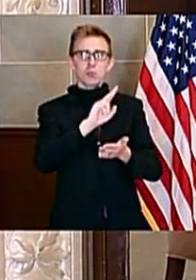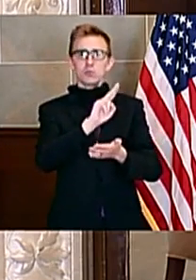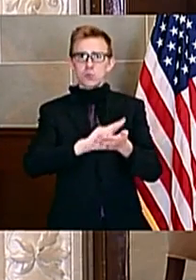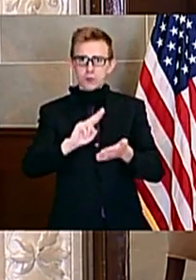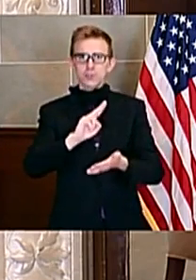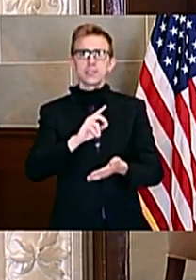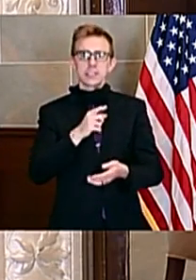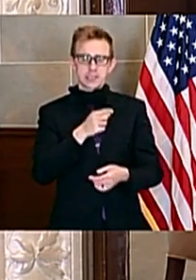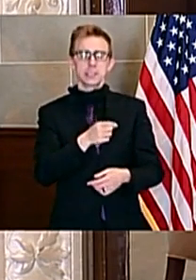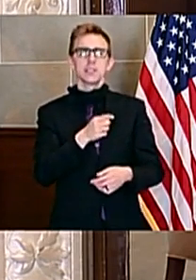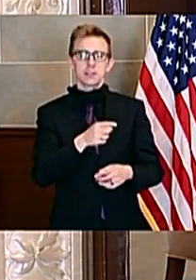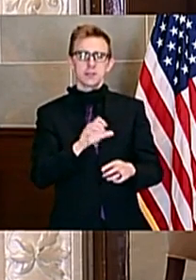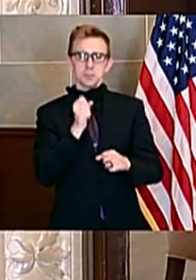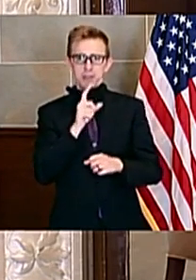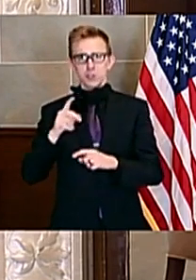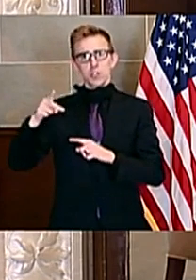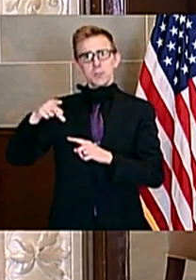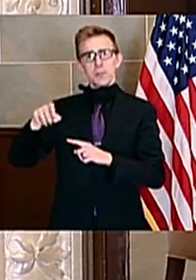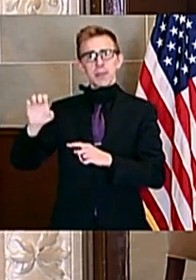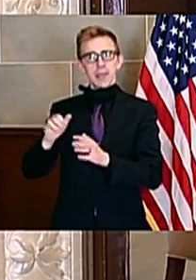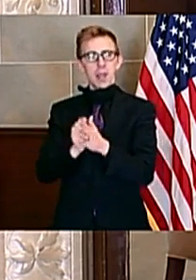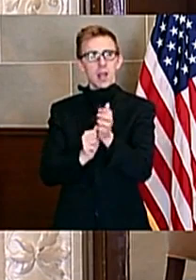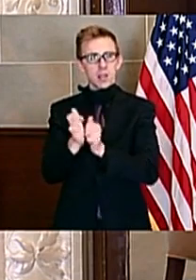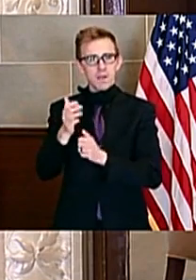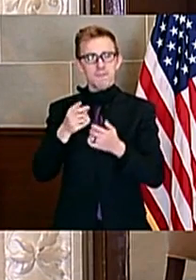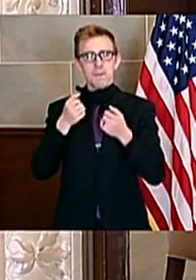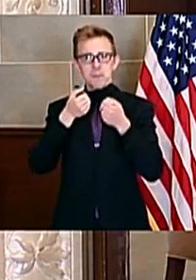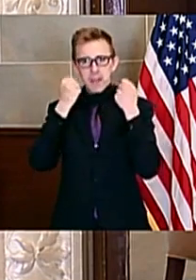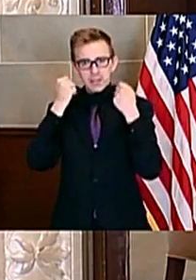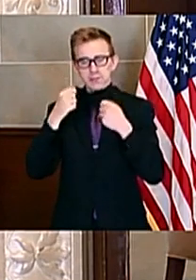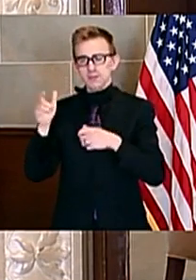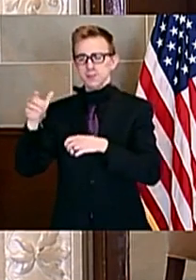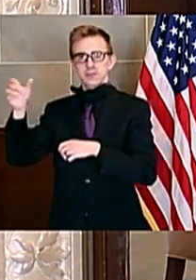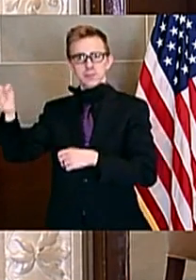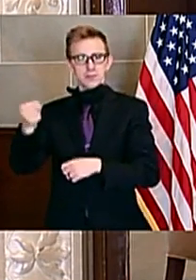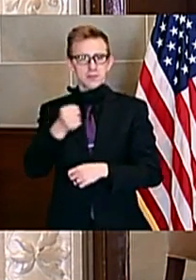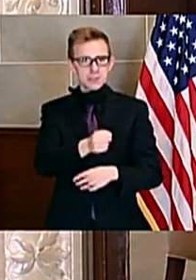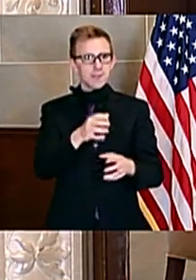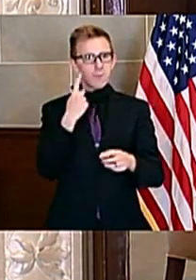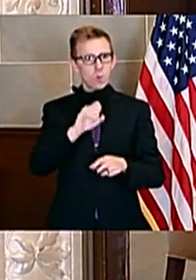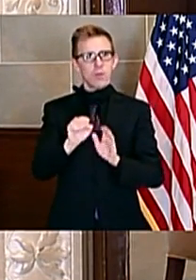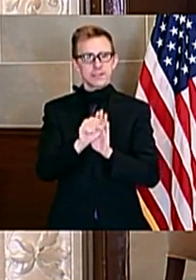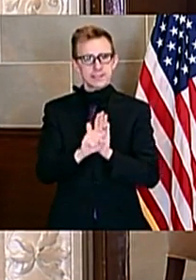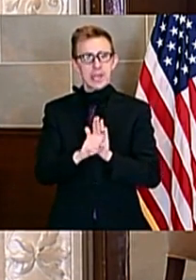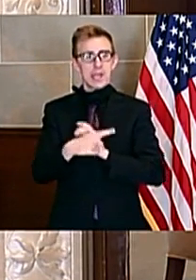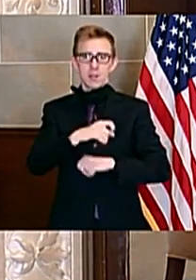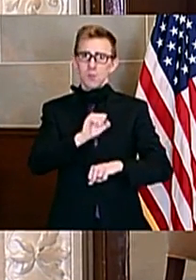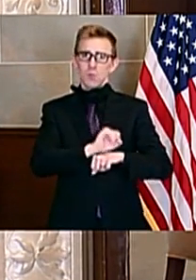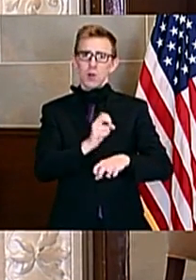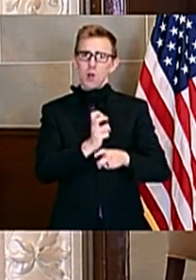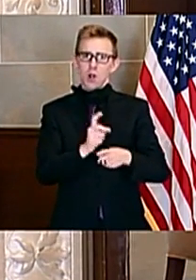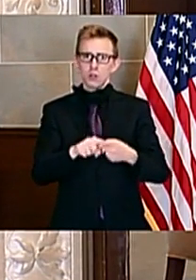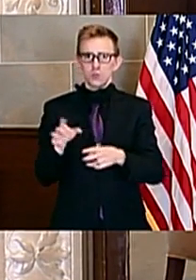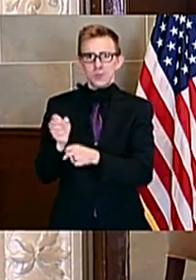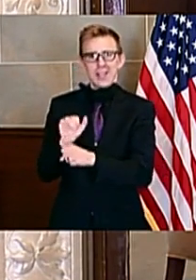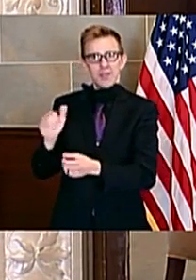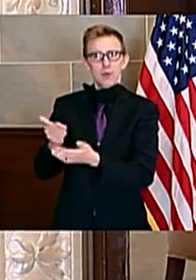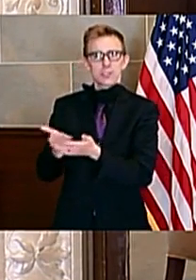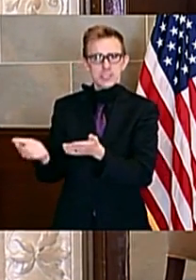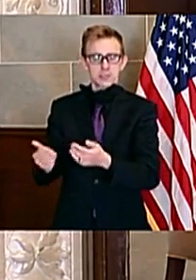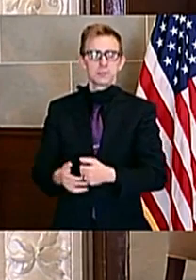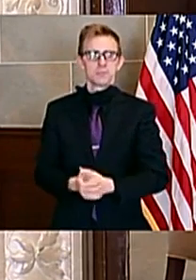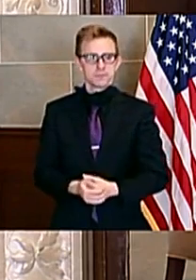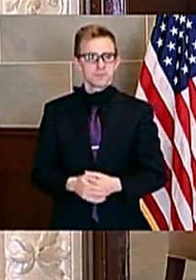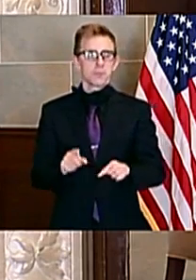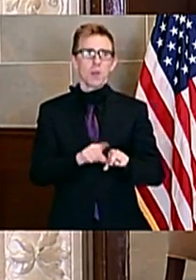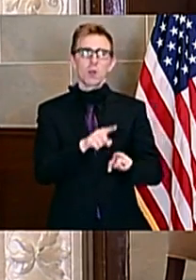role in helping the state secure the PPE, it needs to keep healthcare and other workers safe. Our colleges and universities have also been